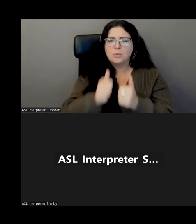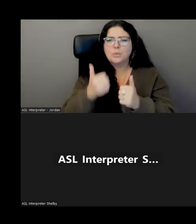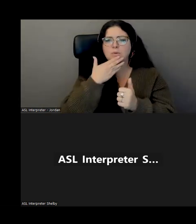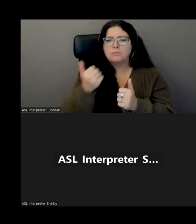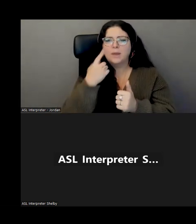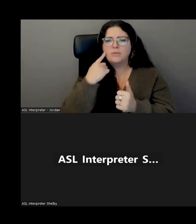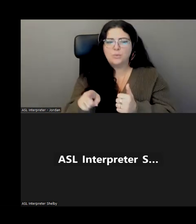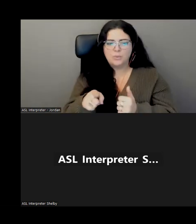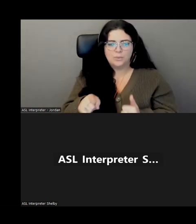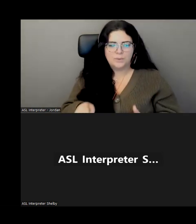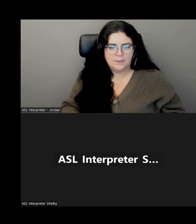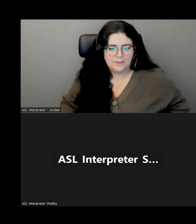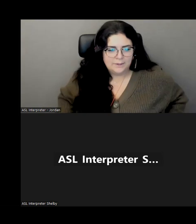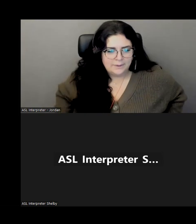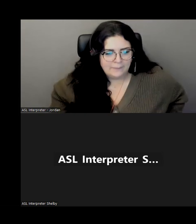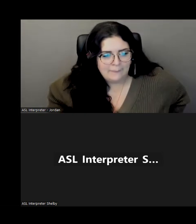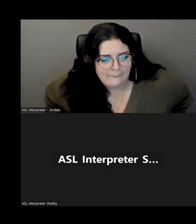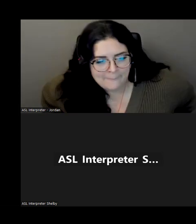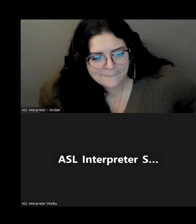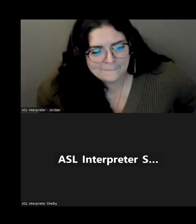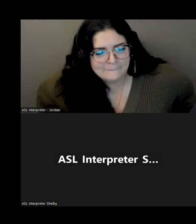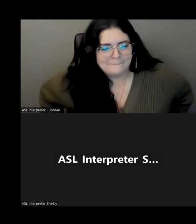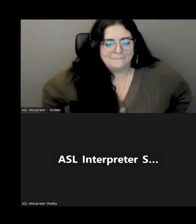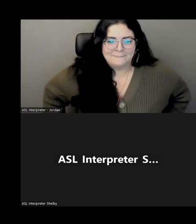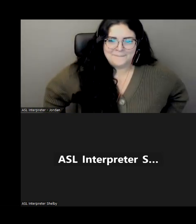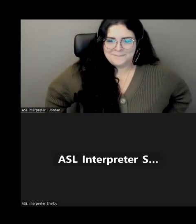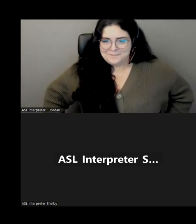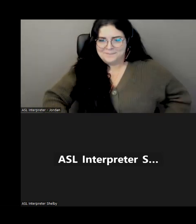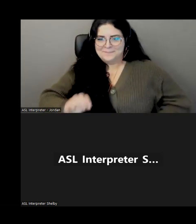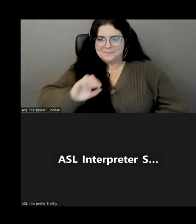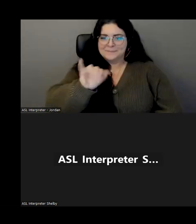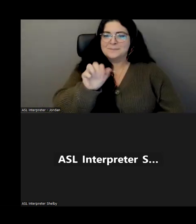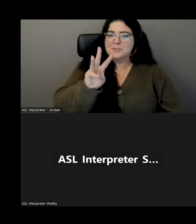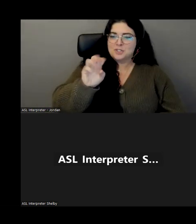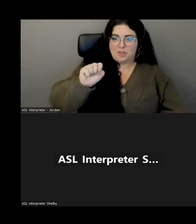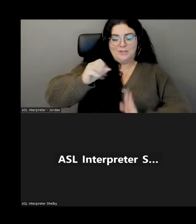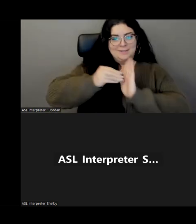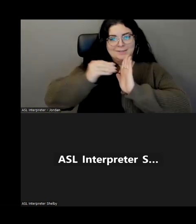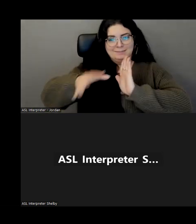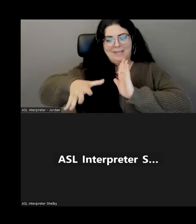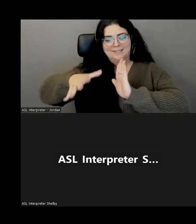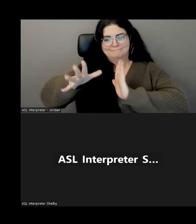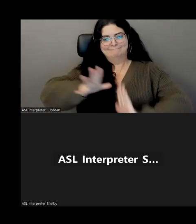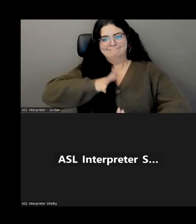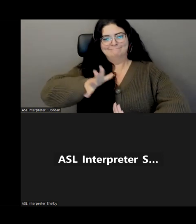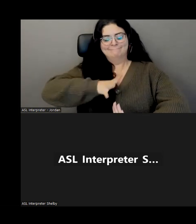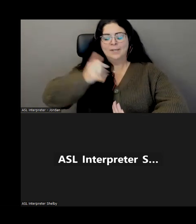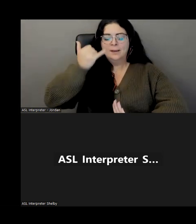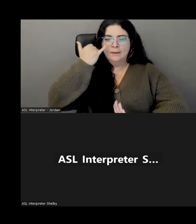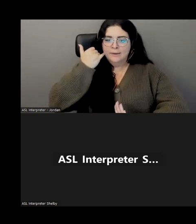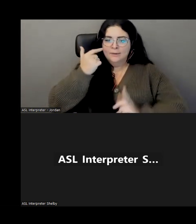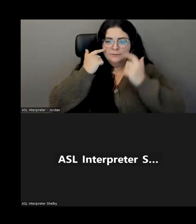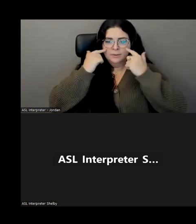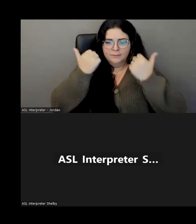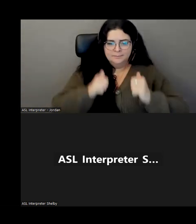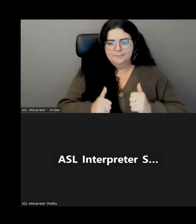technologies is best for you. JAWS is too expensive for me. That's the fancy one. But if I had low vision, I'd